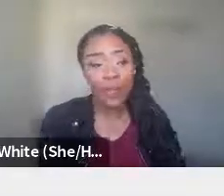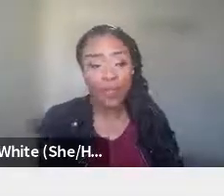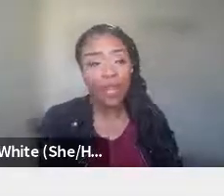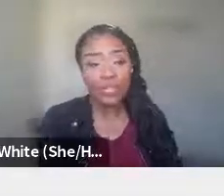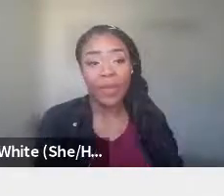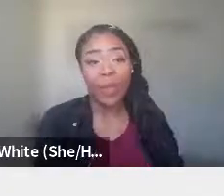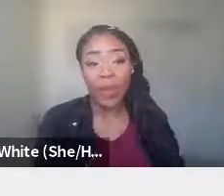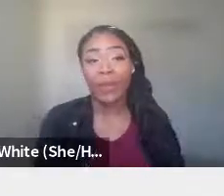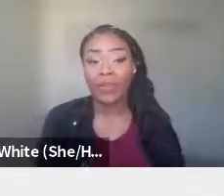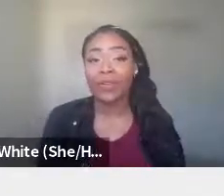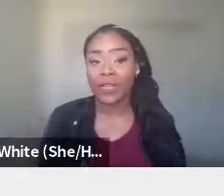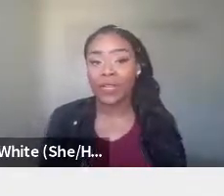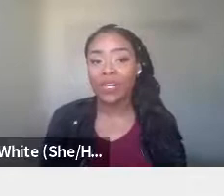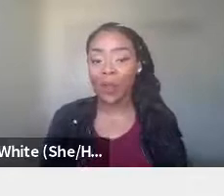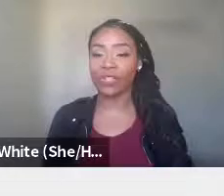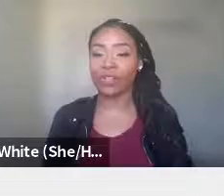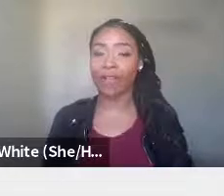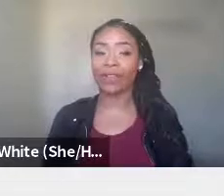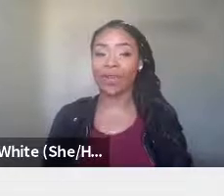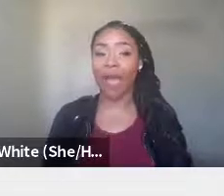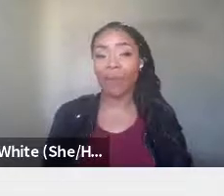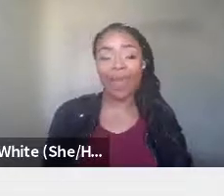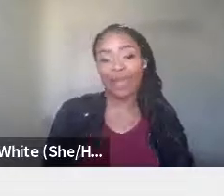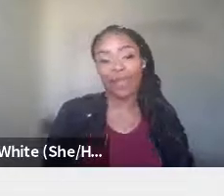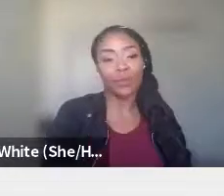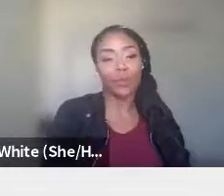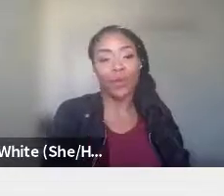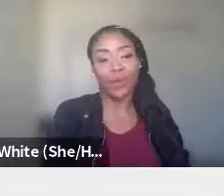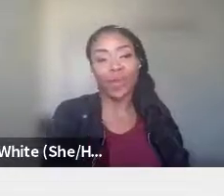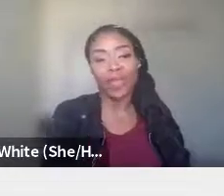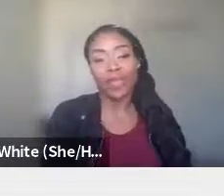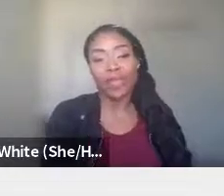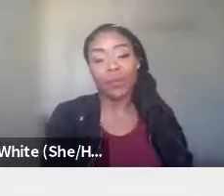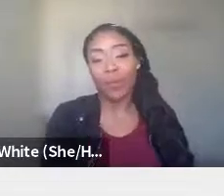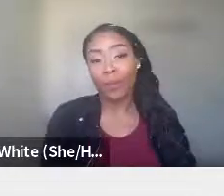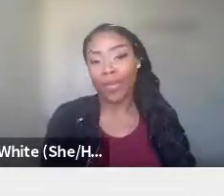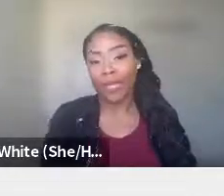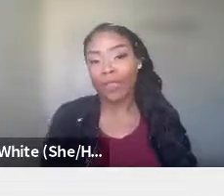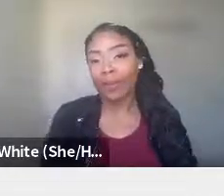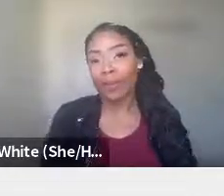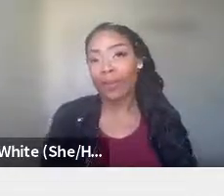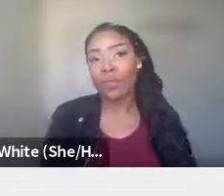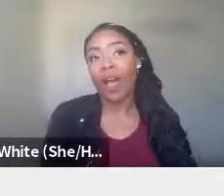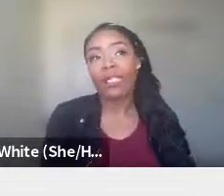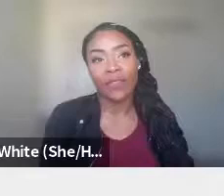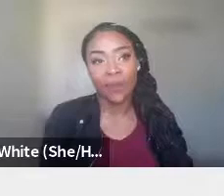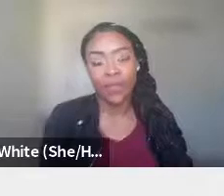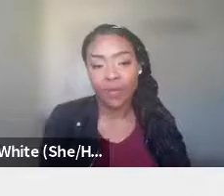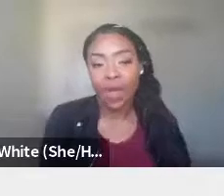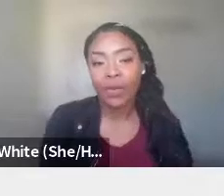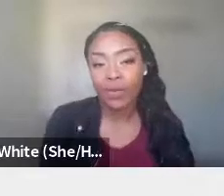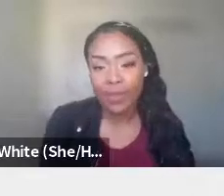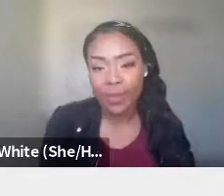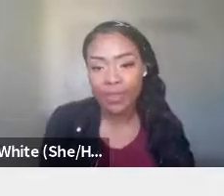get some information about where you need to increase your exposure. Right. And so I might need to incorporate some more media that includes positive